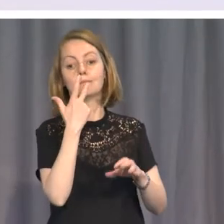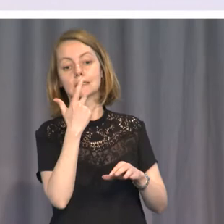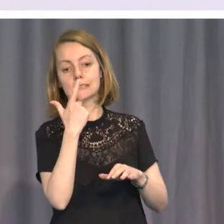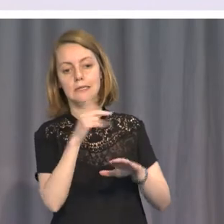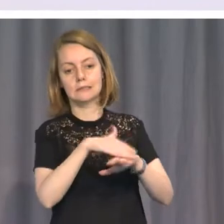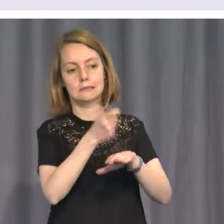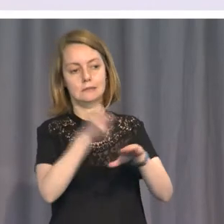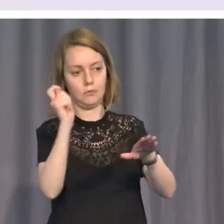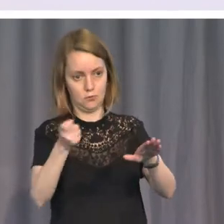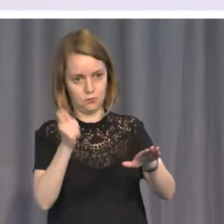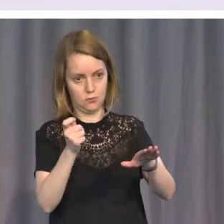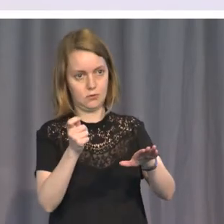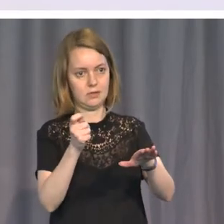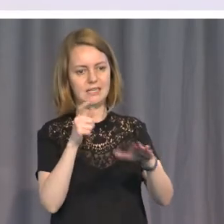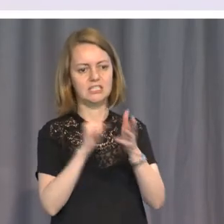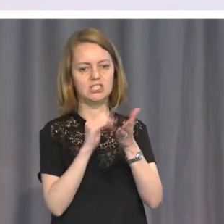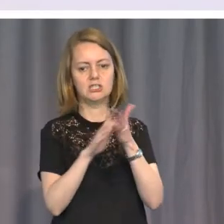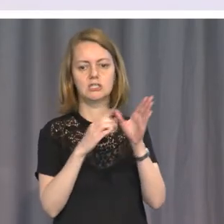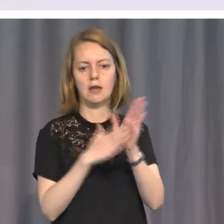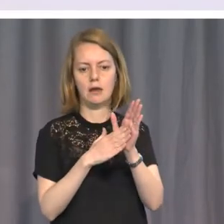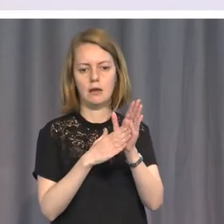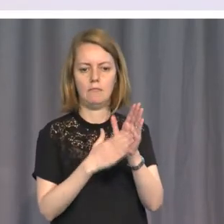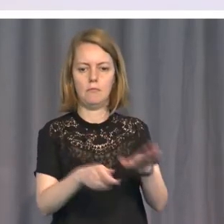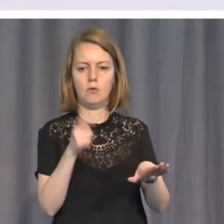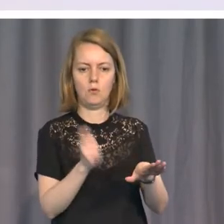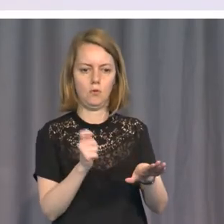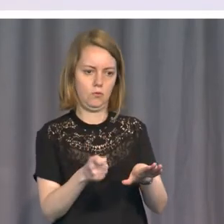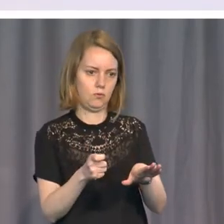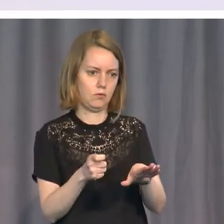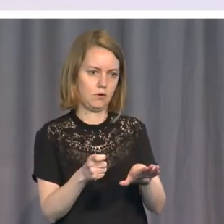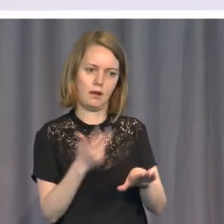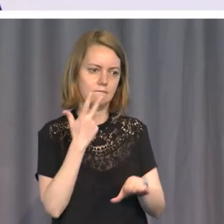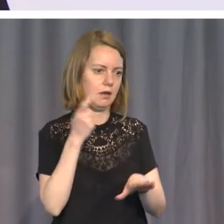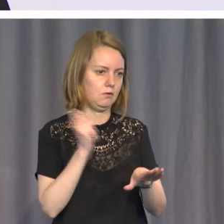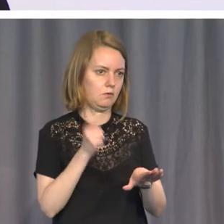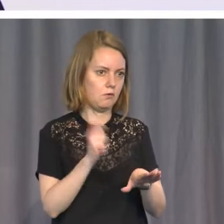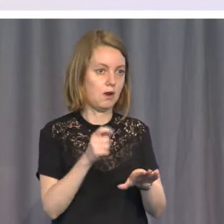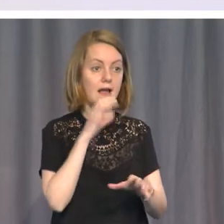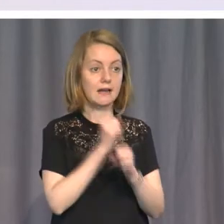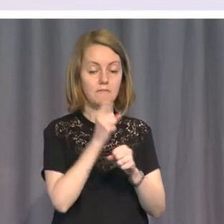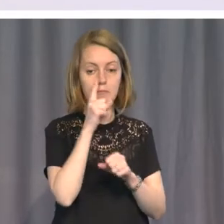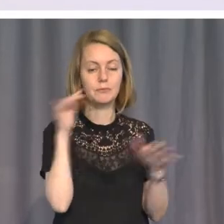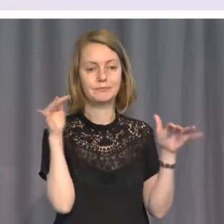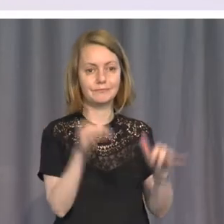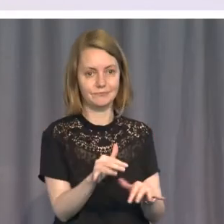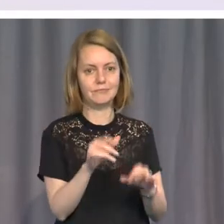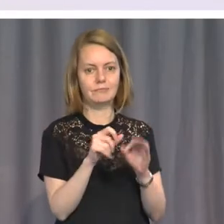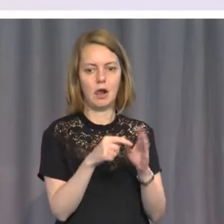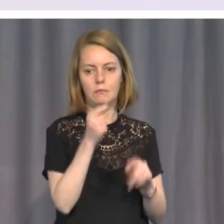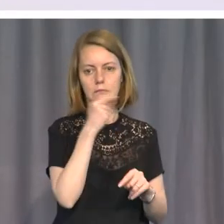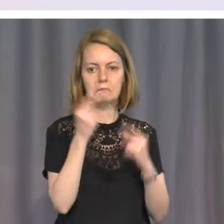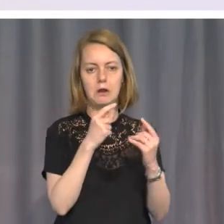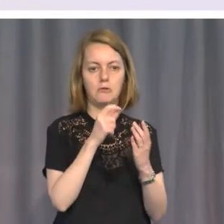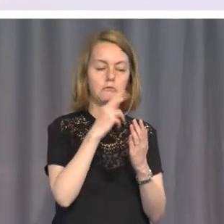Commission, which was a sham. It was packed by government officials who were interested only in producing a